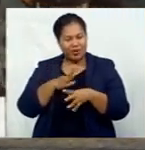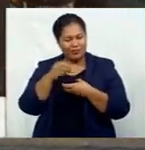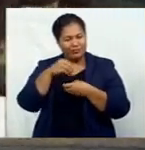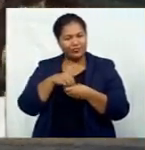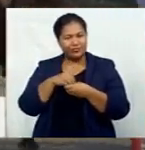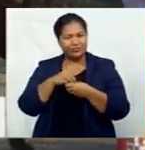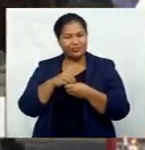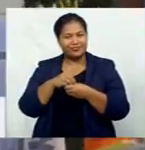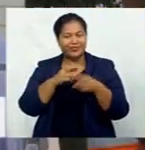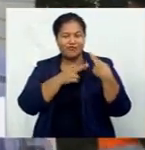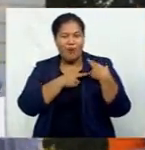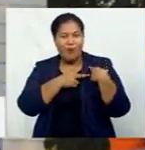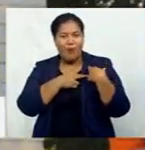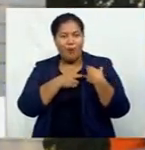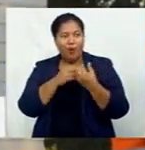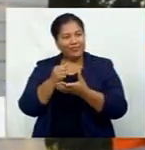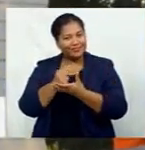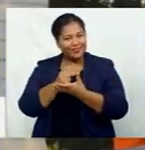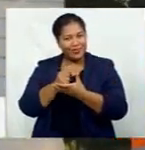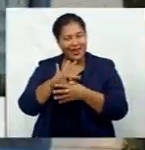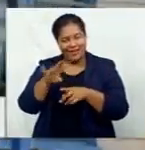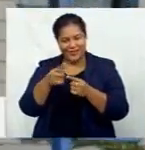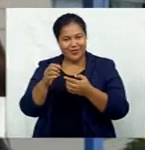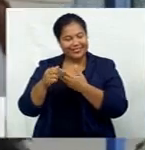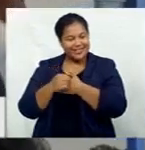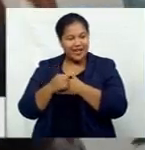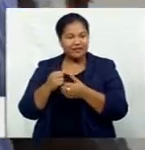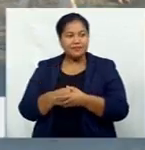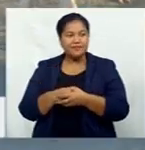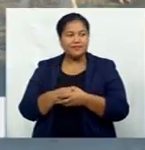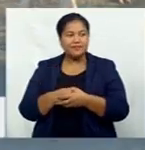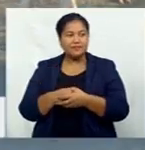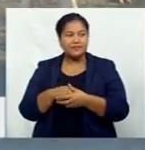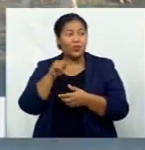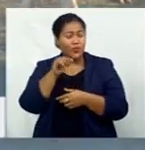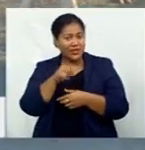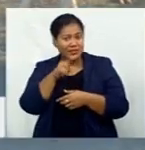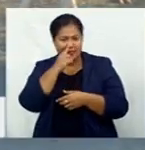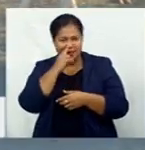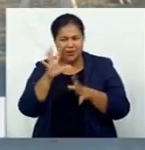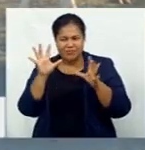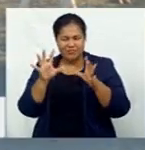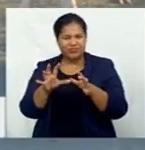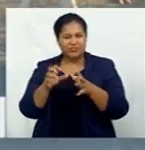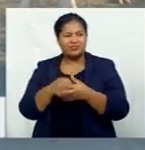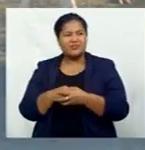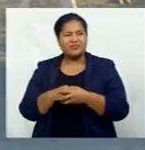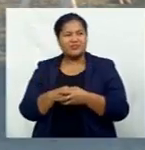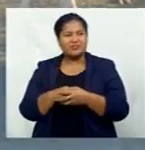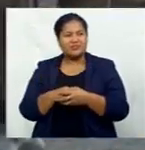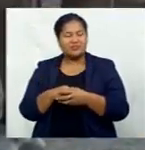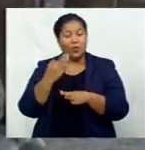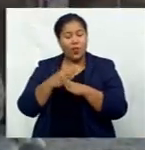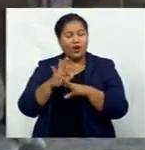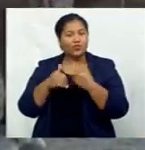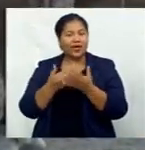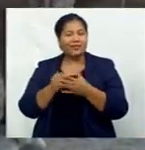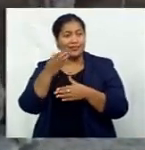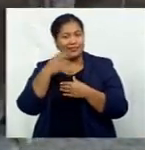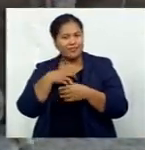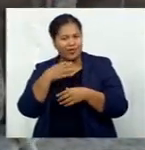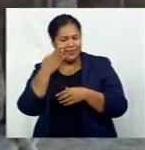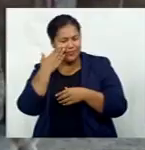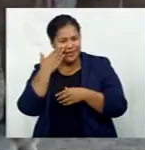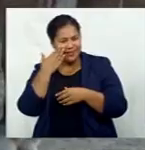part in keeping everyone safe. These civilians who will be gathering intelligence and raising awareness will work